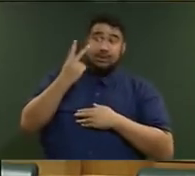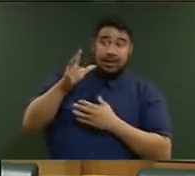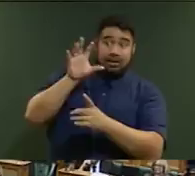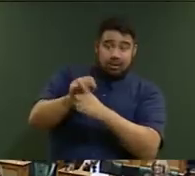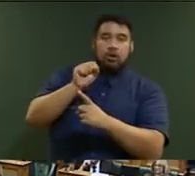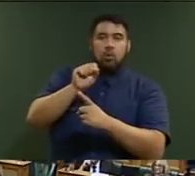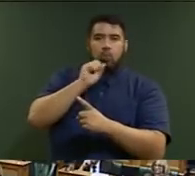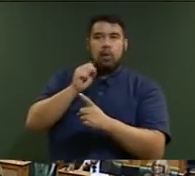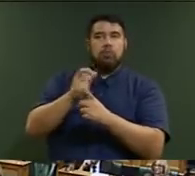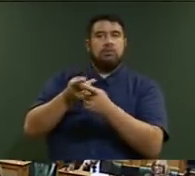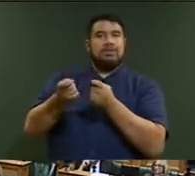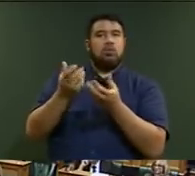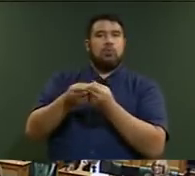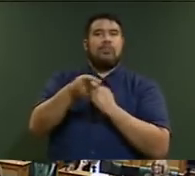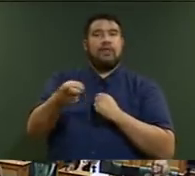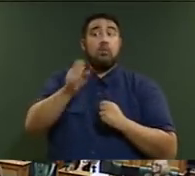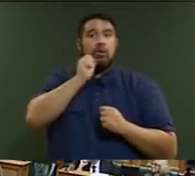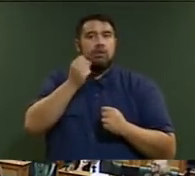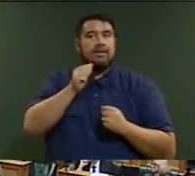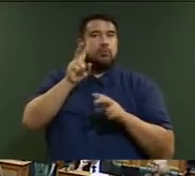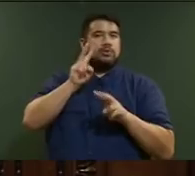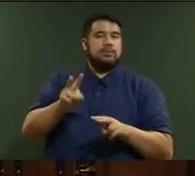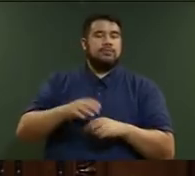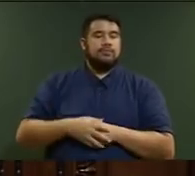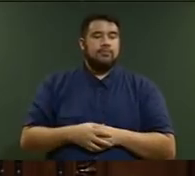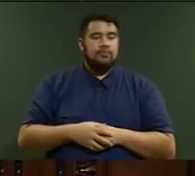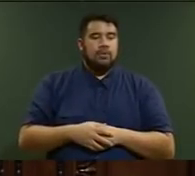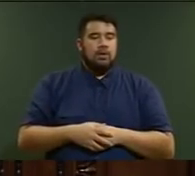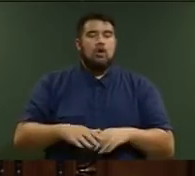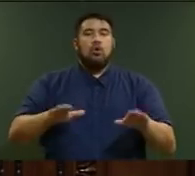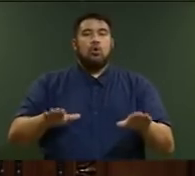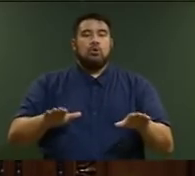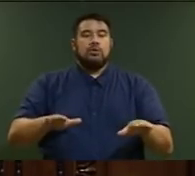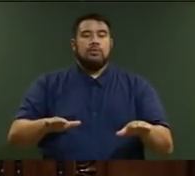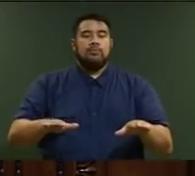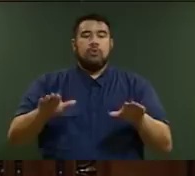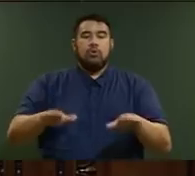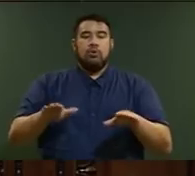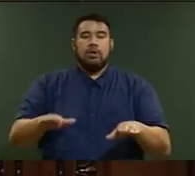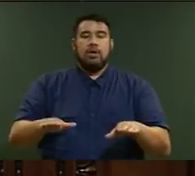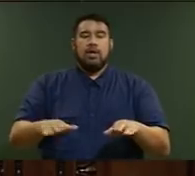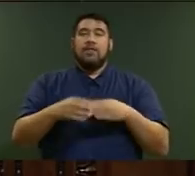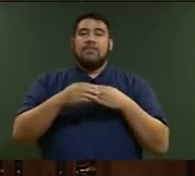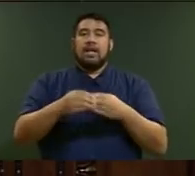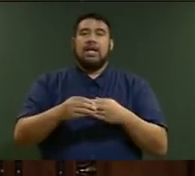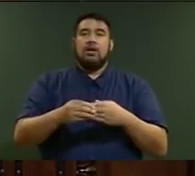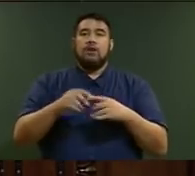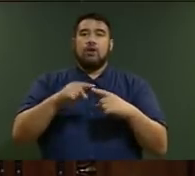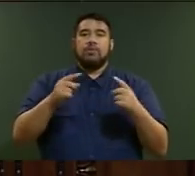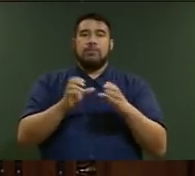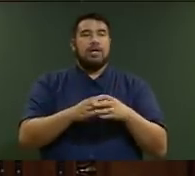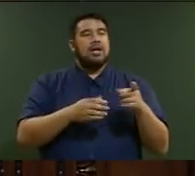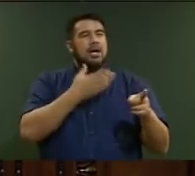deal with it. Order, order. Can I just ask the Leader of the Opposition to just wind it back a little bit,